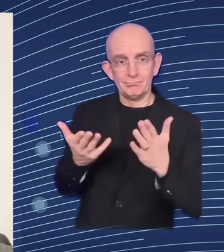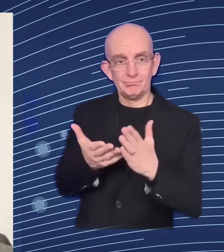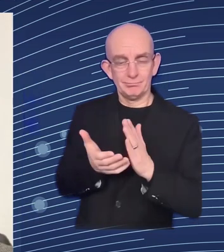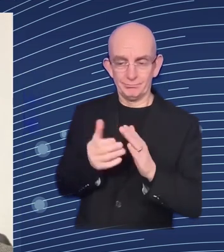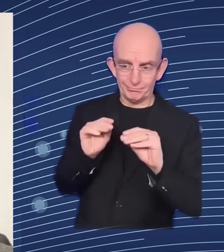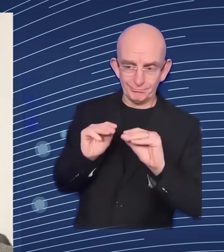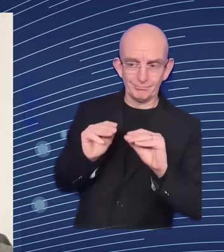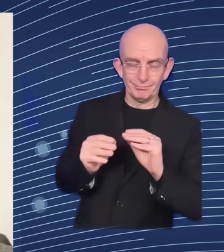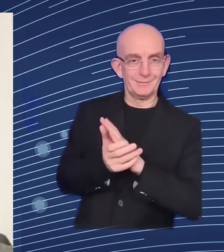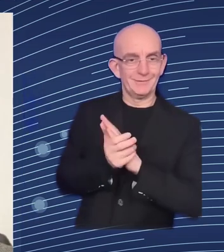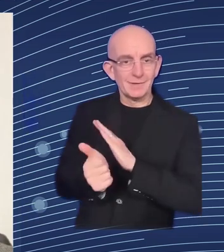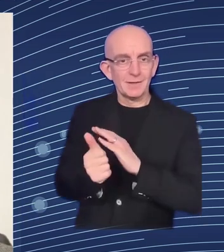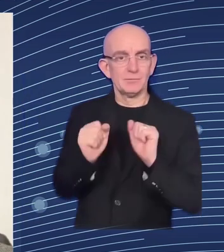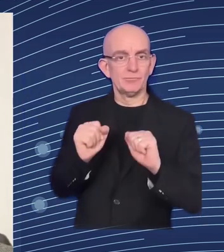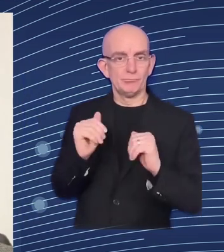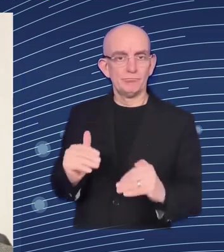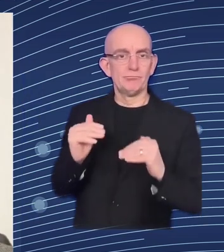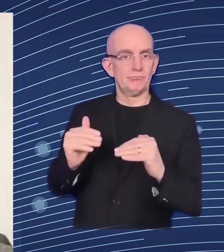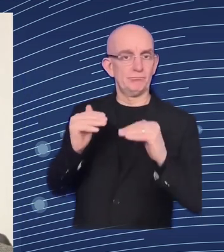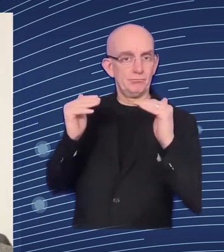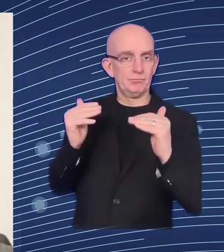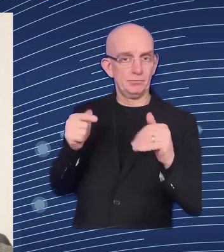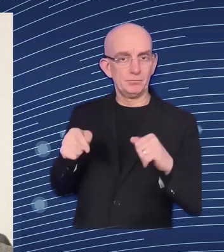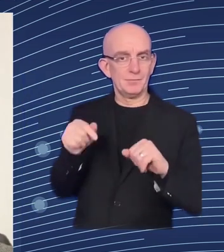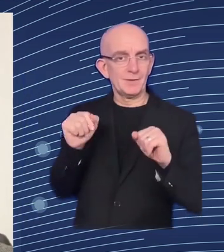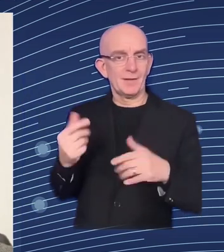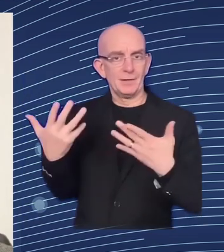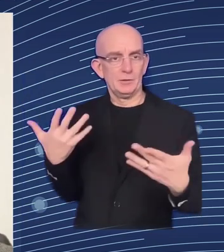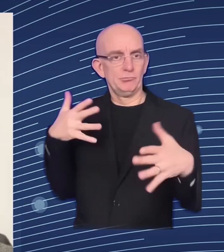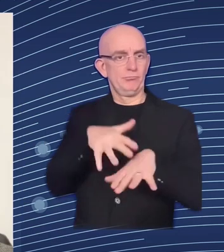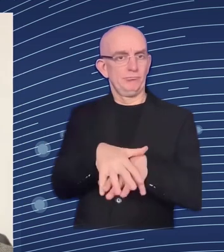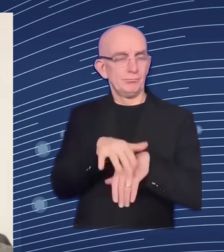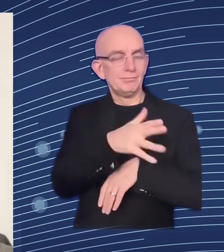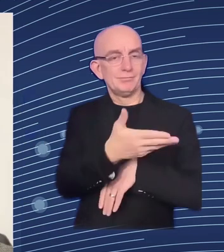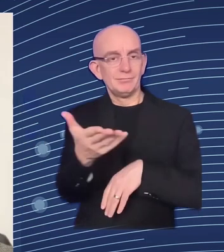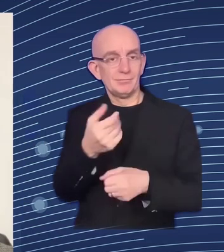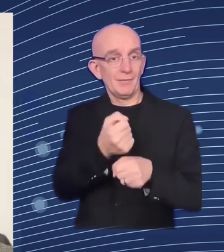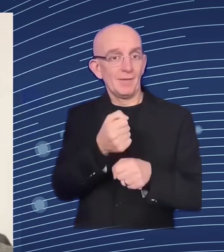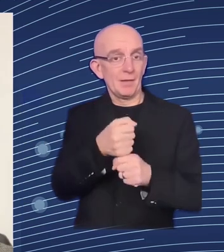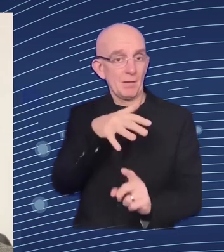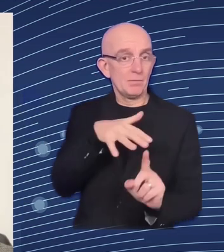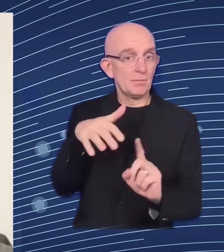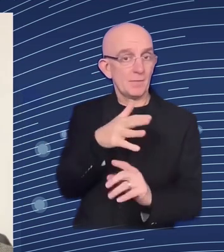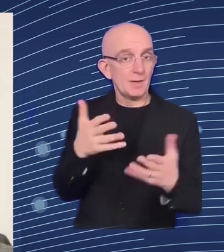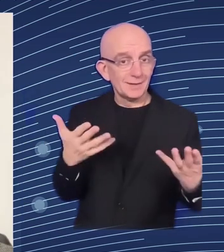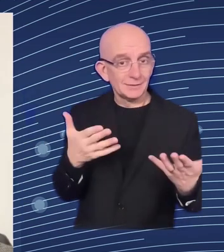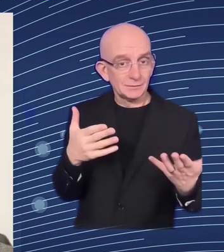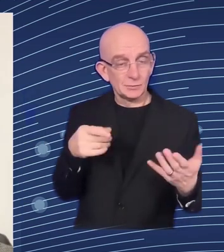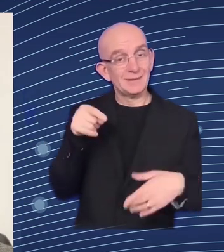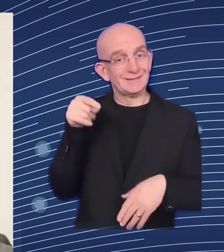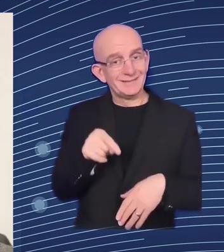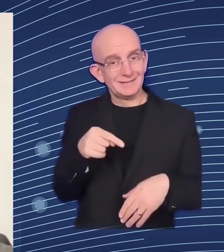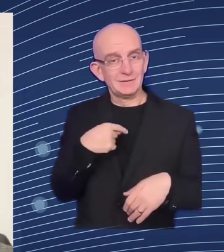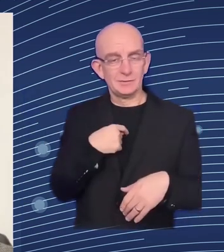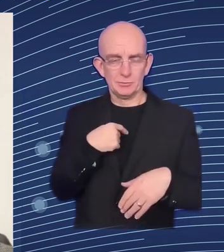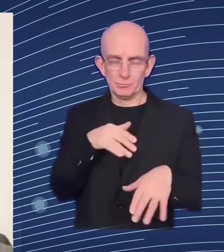the labor market so in that sense i i would very much uh encourage uh this and together with member